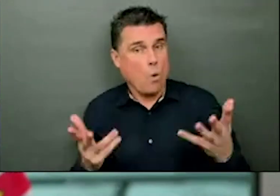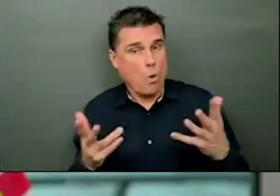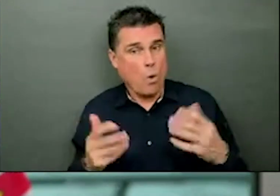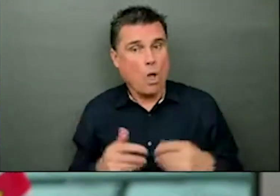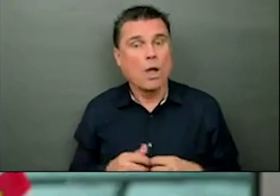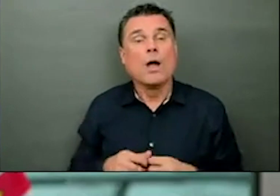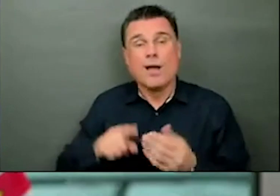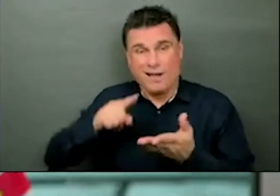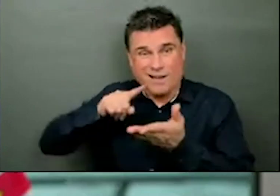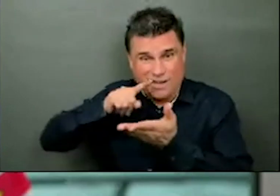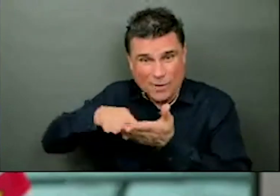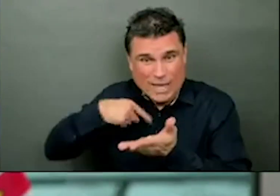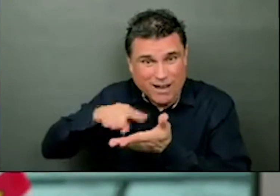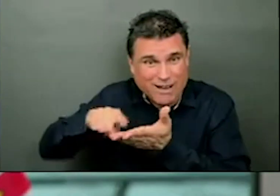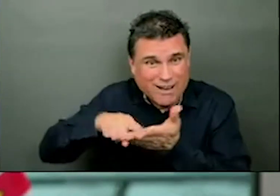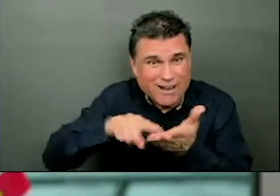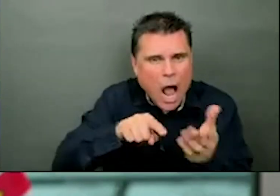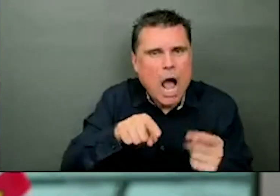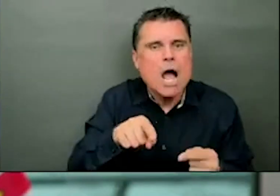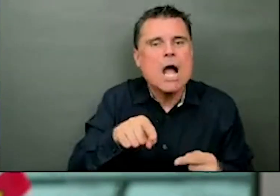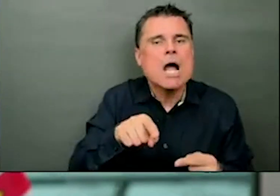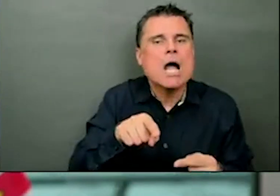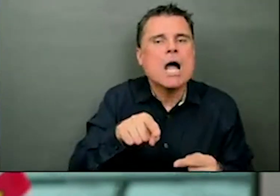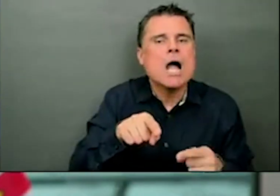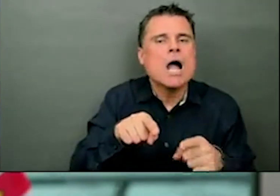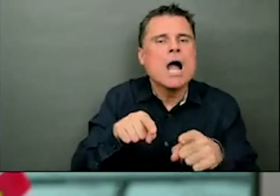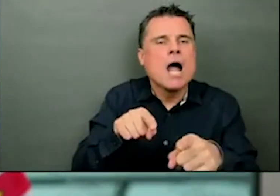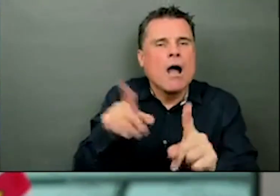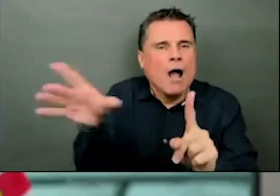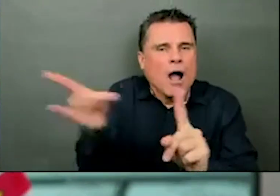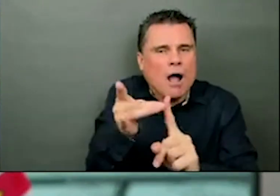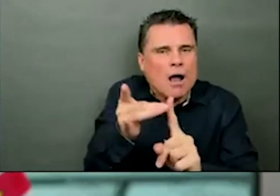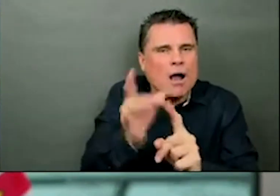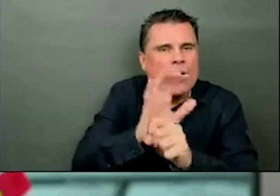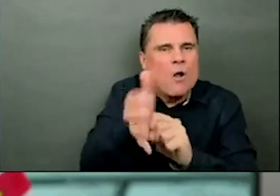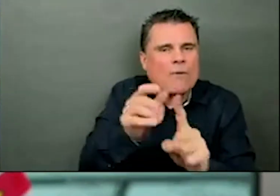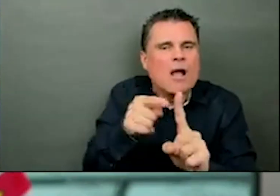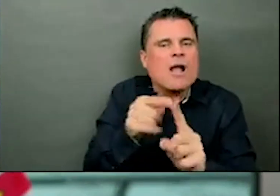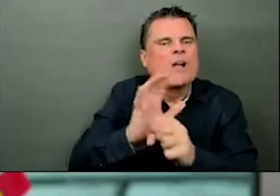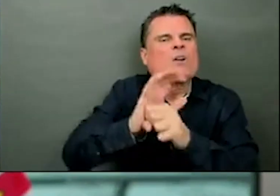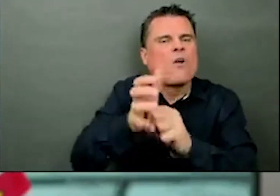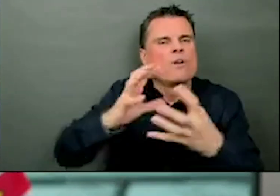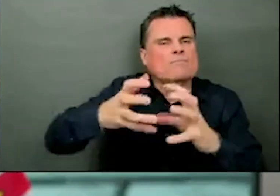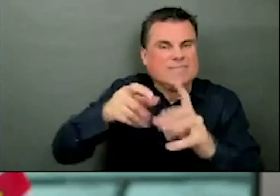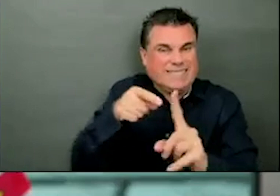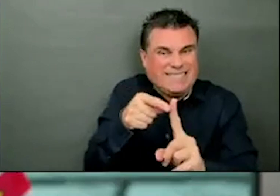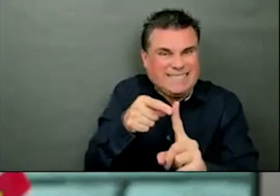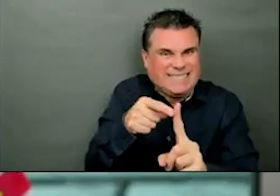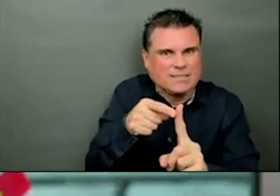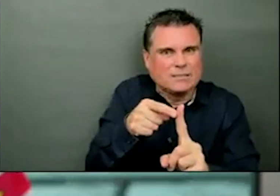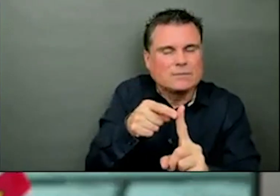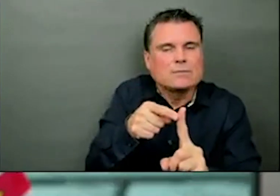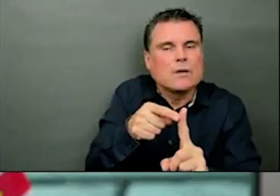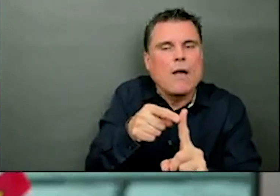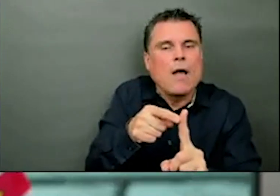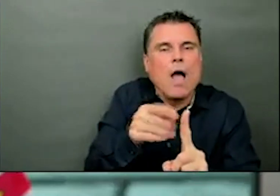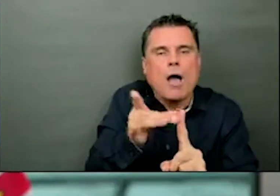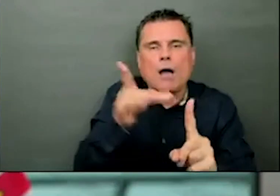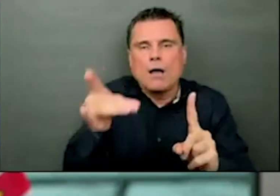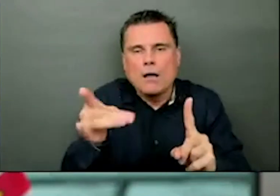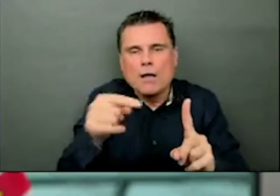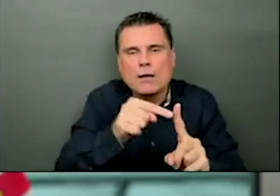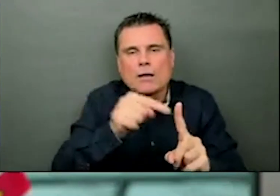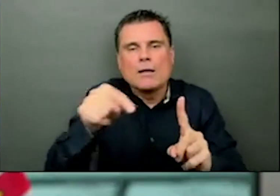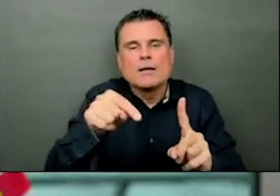this variant. As you know, we've only started looking for the variants quite recently. So, a number of these cases